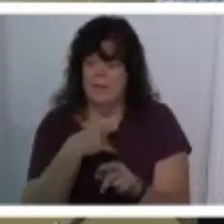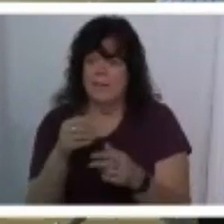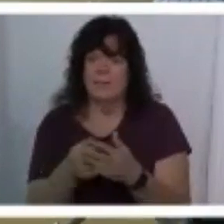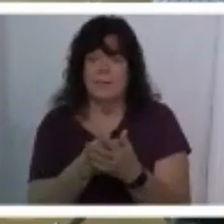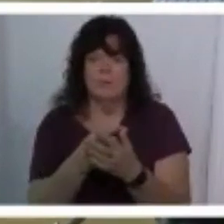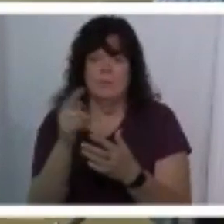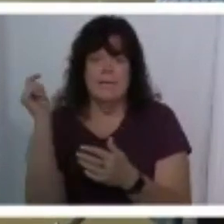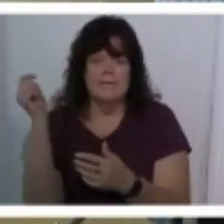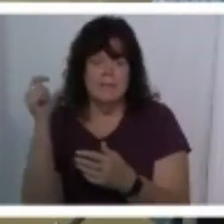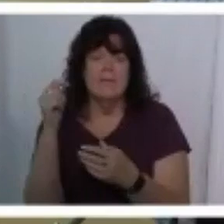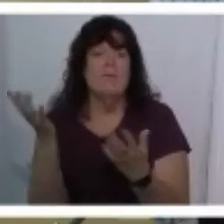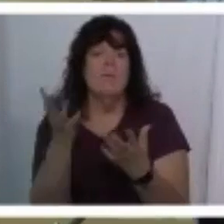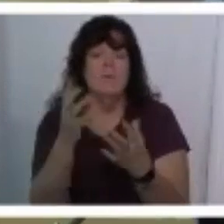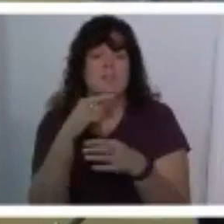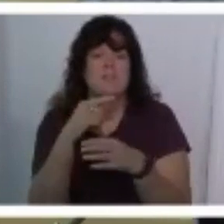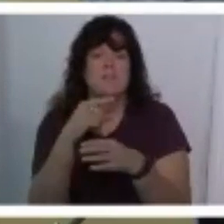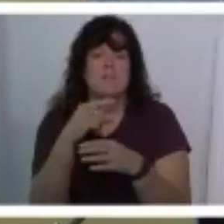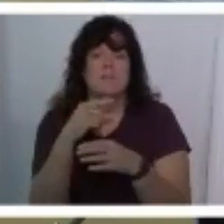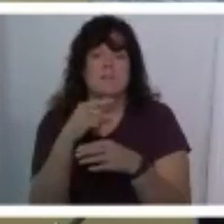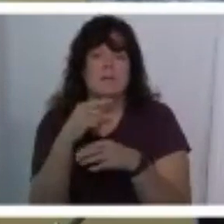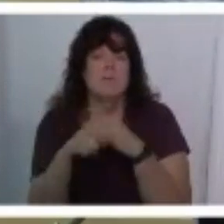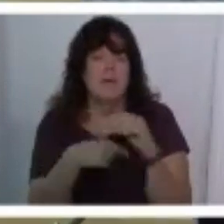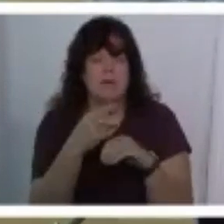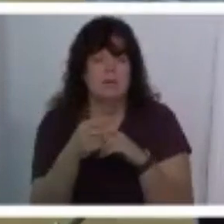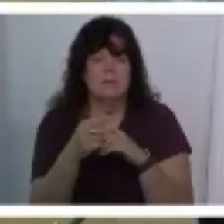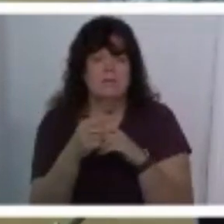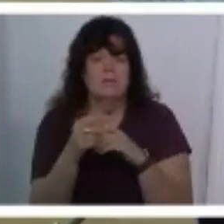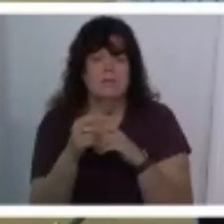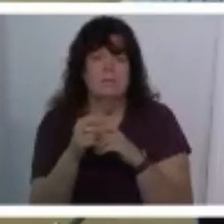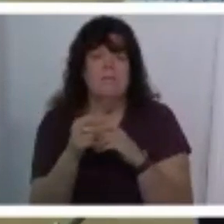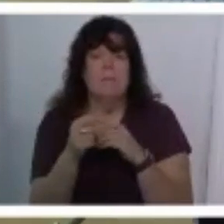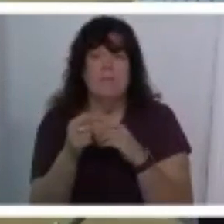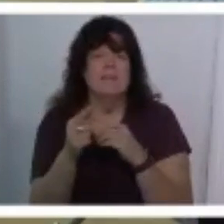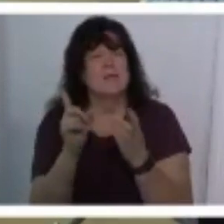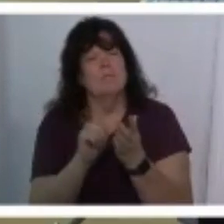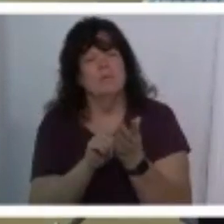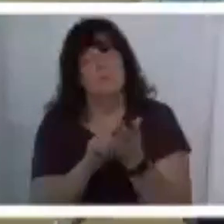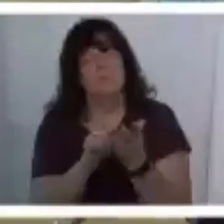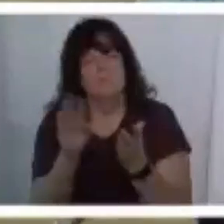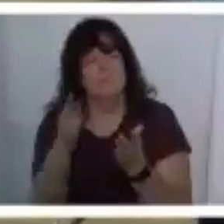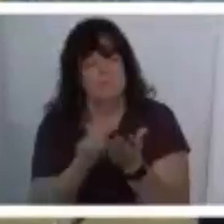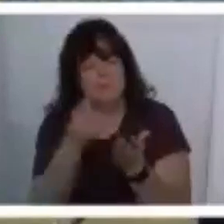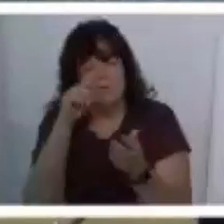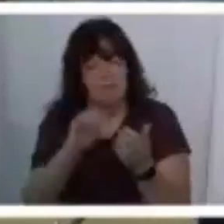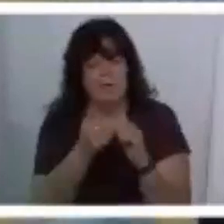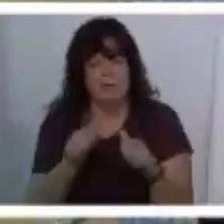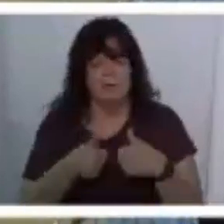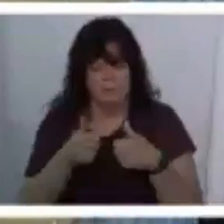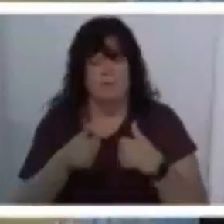i like what it's about i like that it's a blueprint for the way we ought to live our lives um i